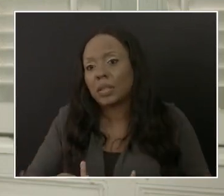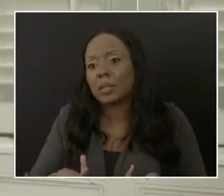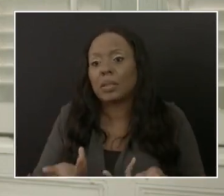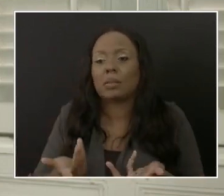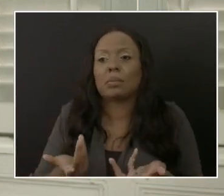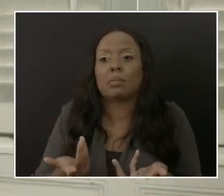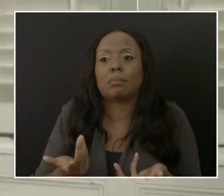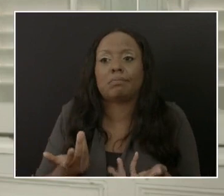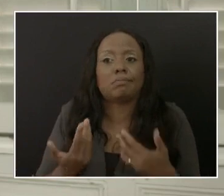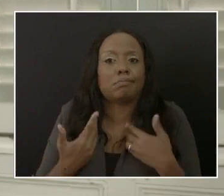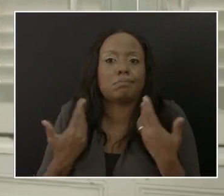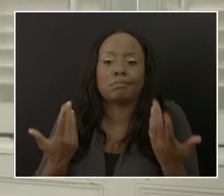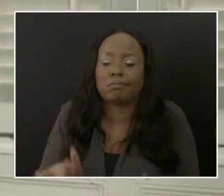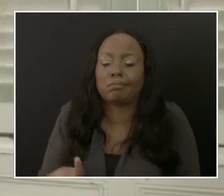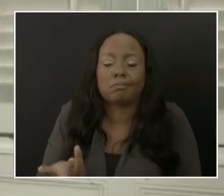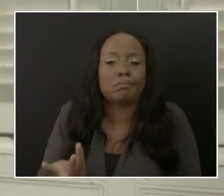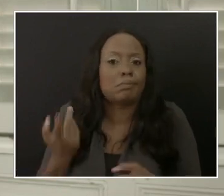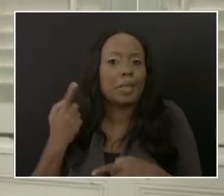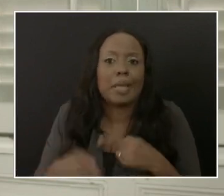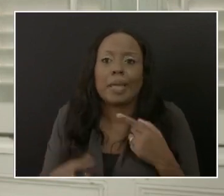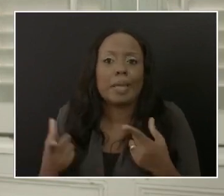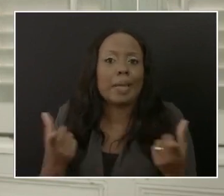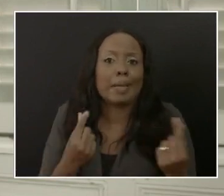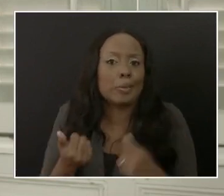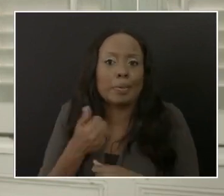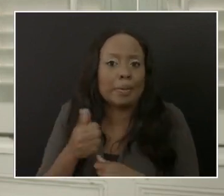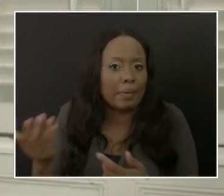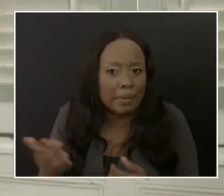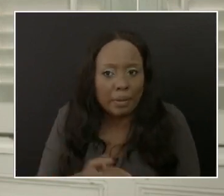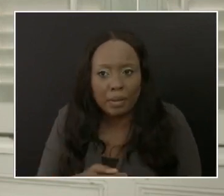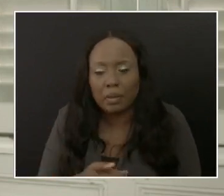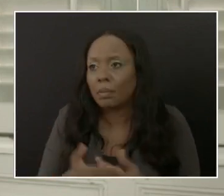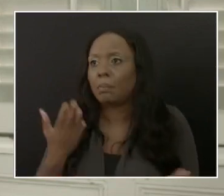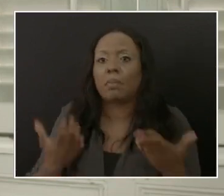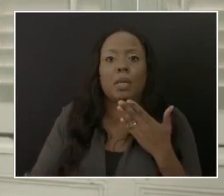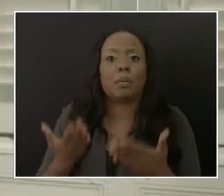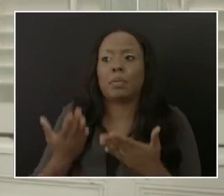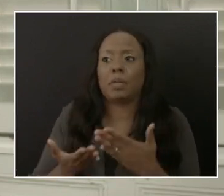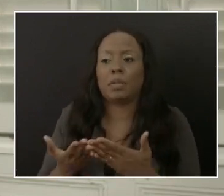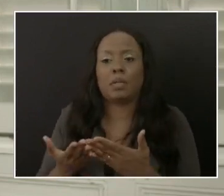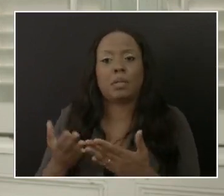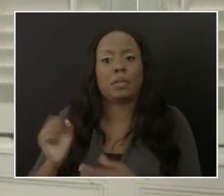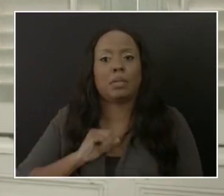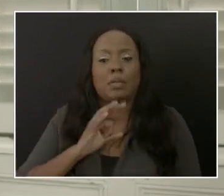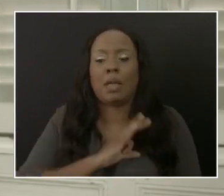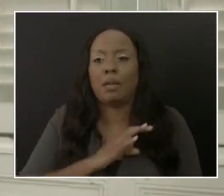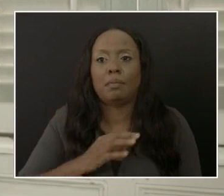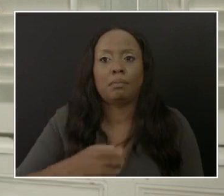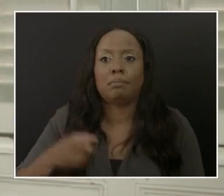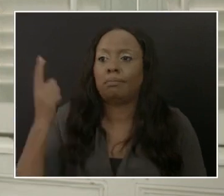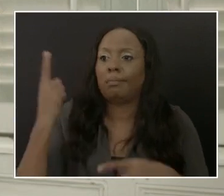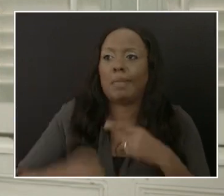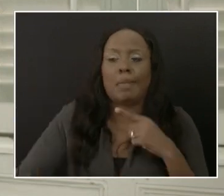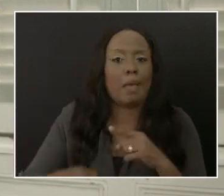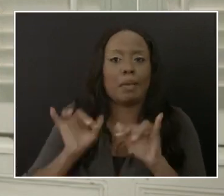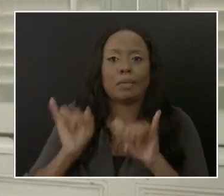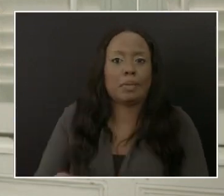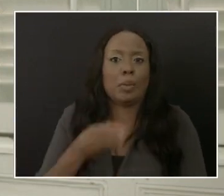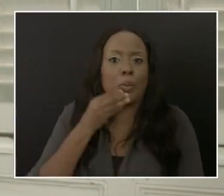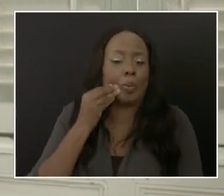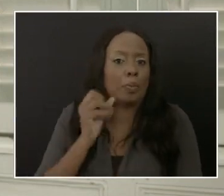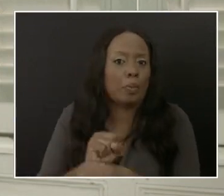Or if it is one of those jobs where persons cannot work from home or are unable to do so efficiently,